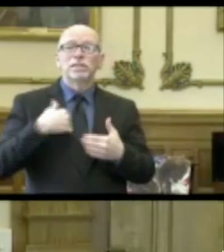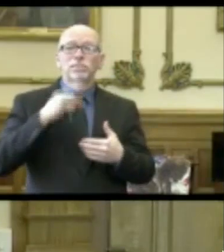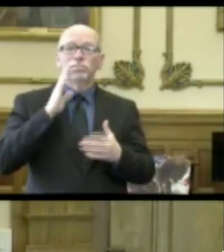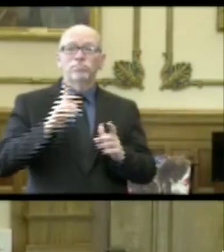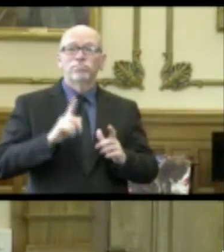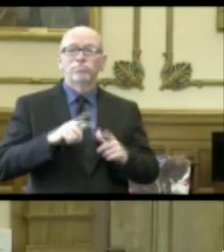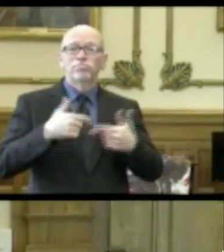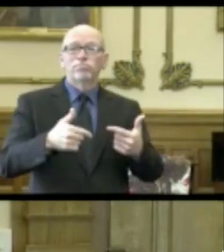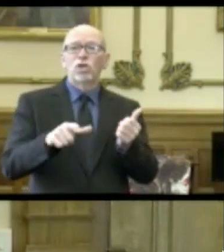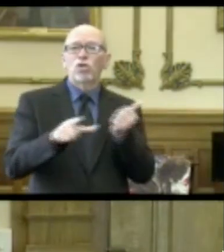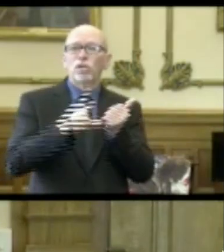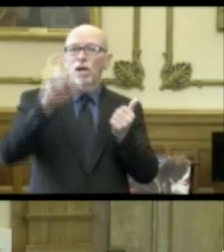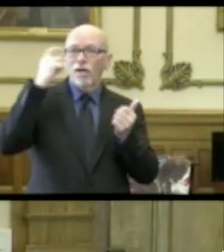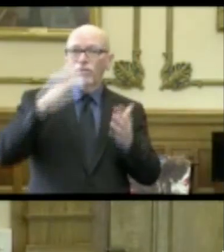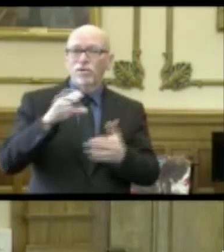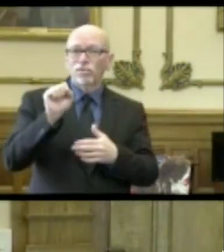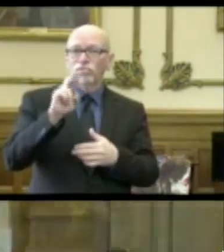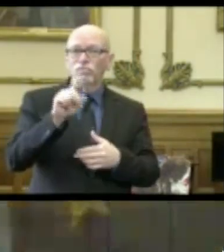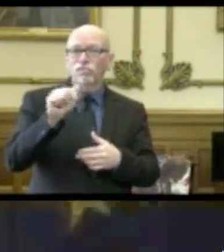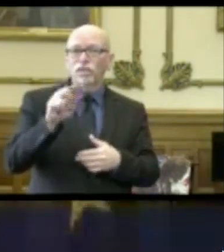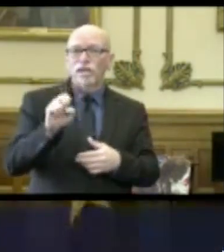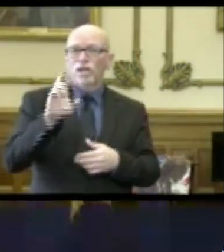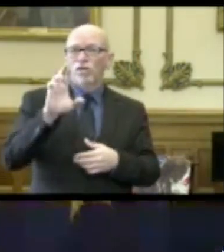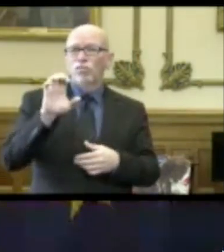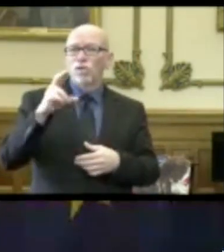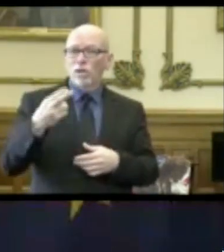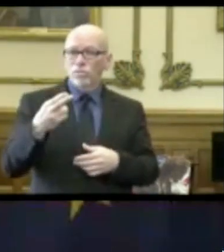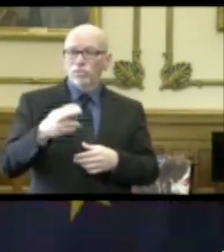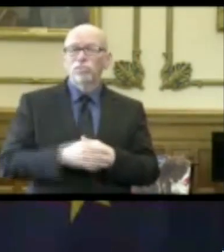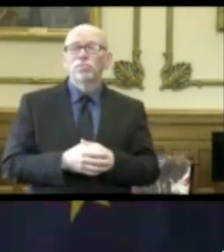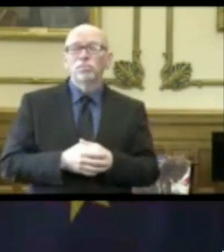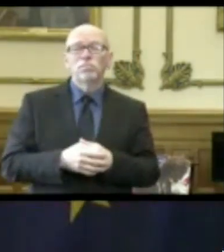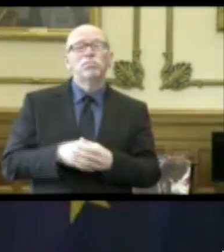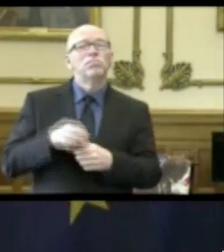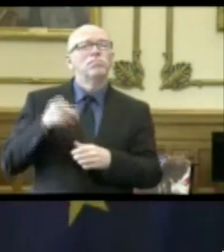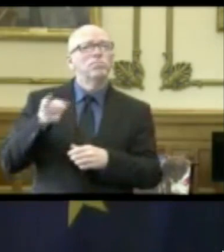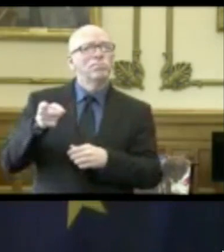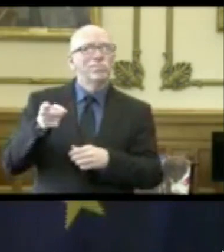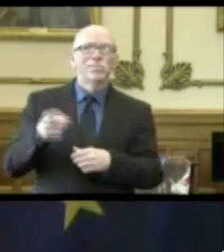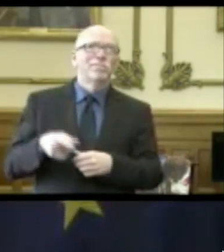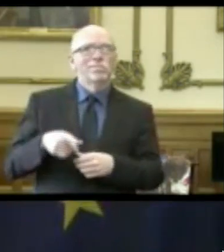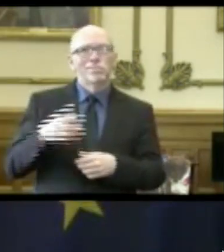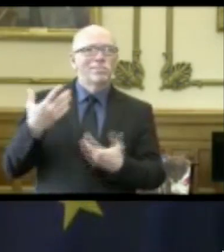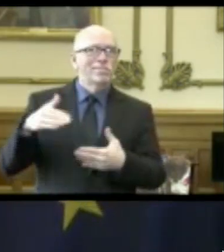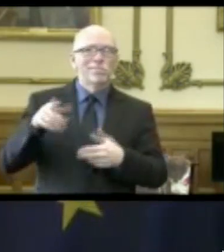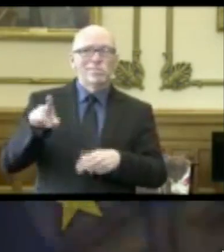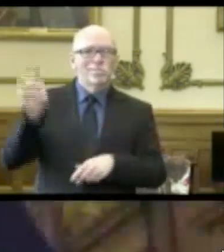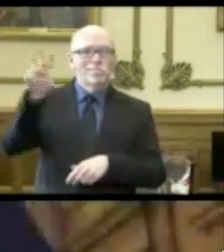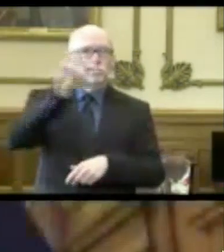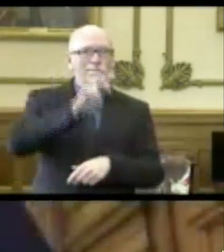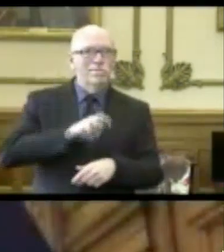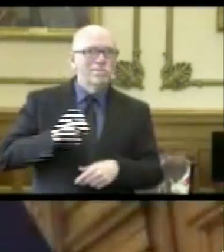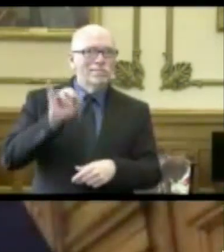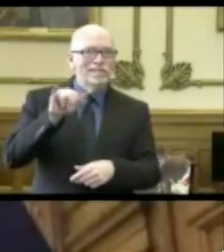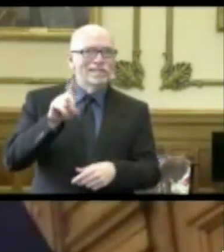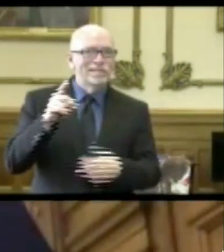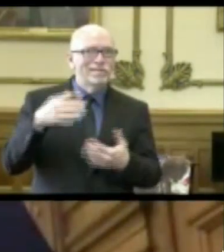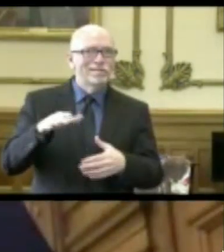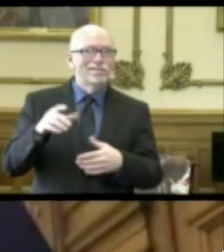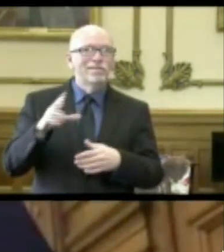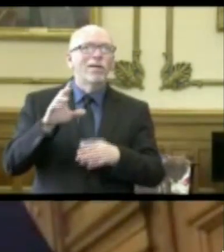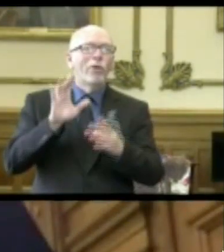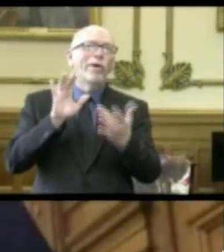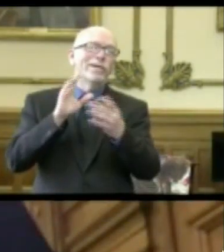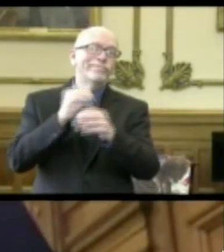got Lieutenant Governor Suzanne Crouch. You've been, partner, you've been all over the state of Indiana remotely